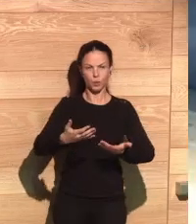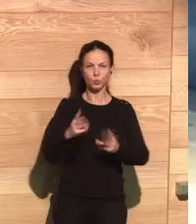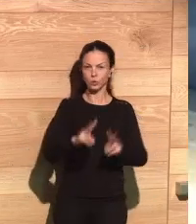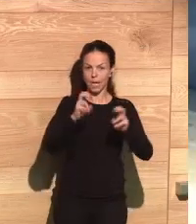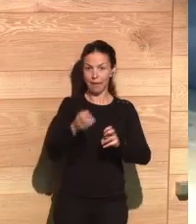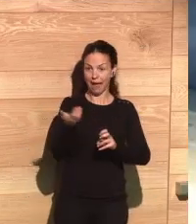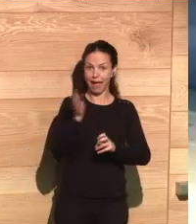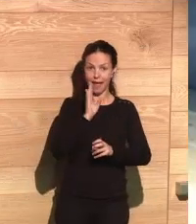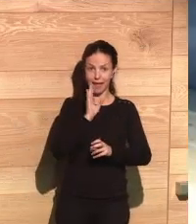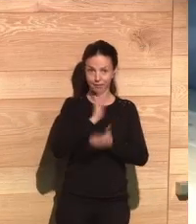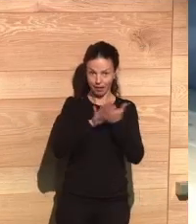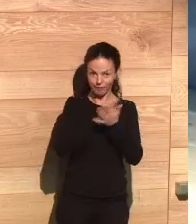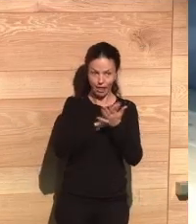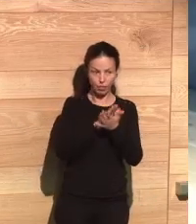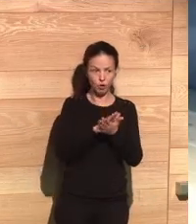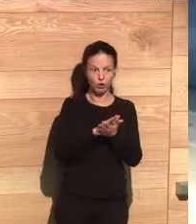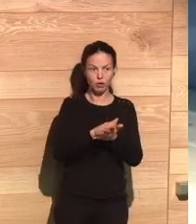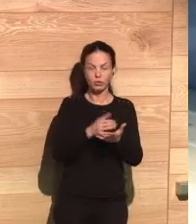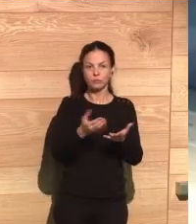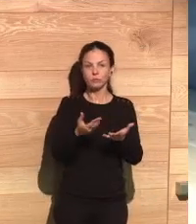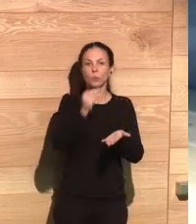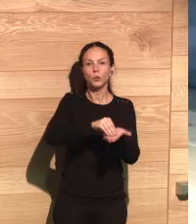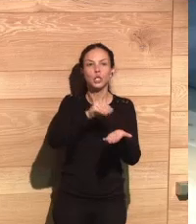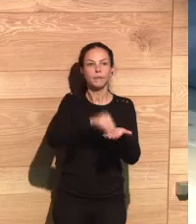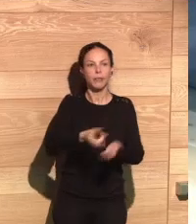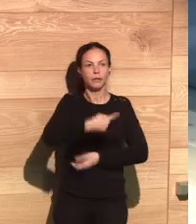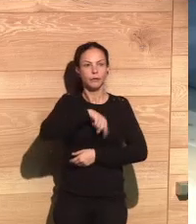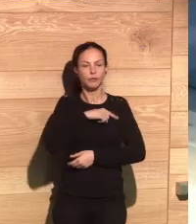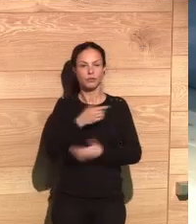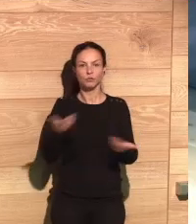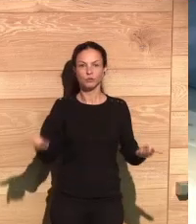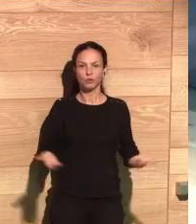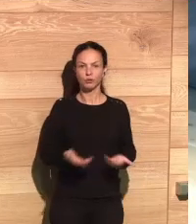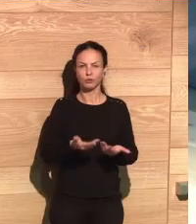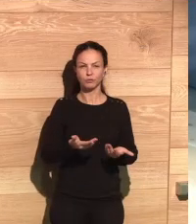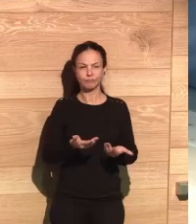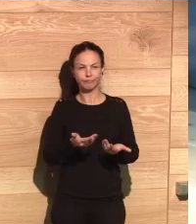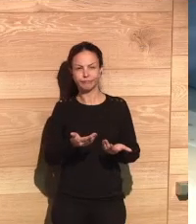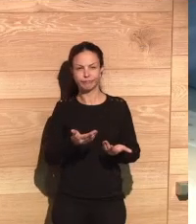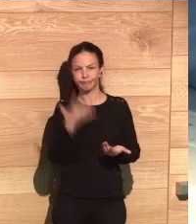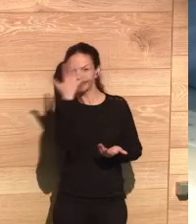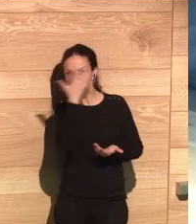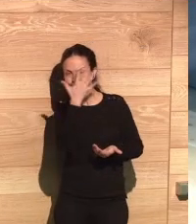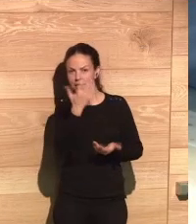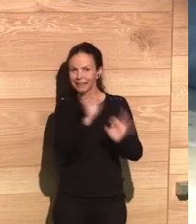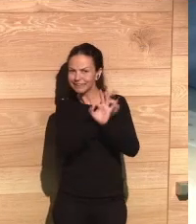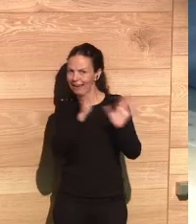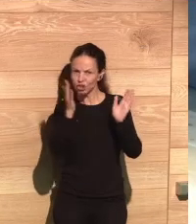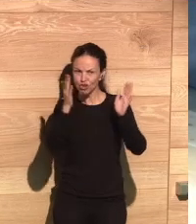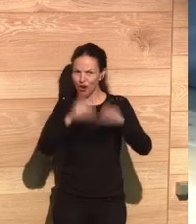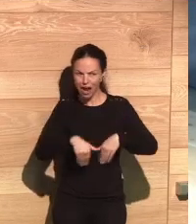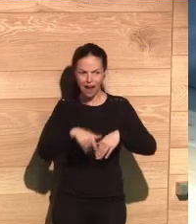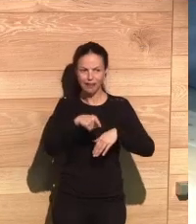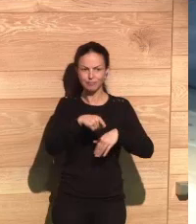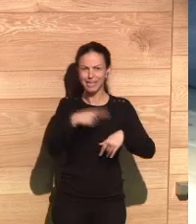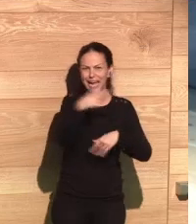off our privacy are not always obvious to us. Sometimes they're hidden, and sometimes they're removed from when we give that